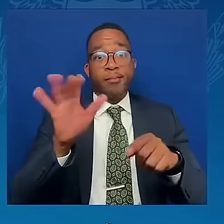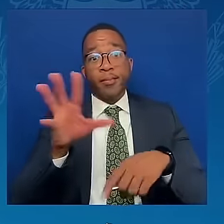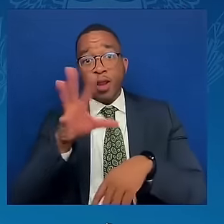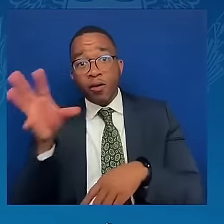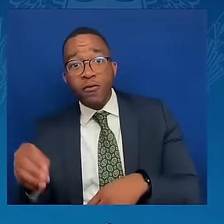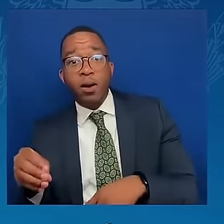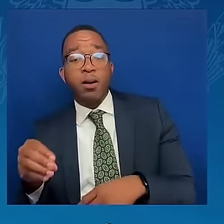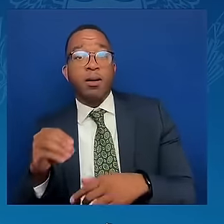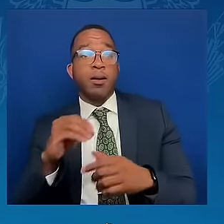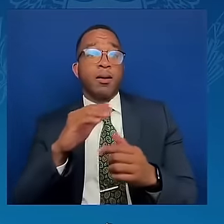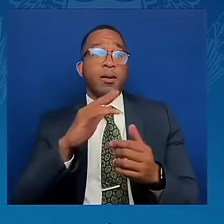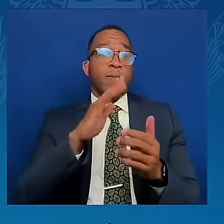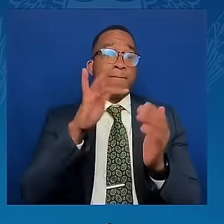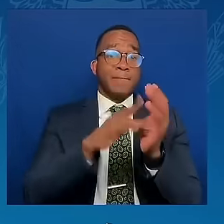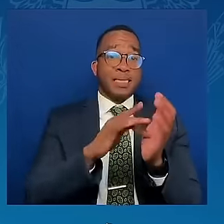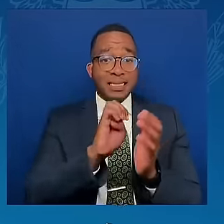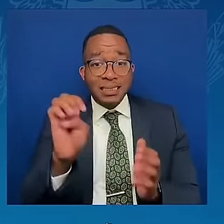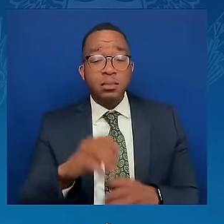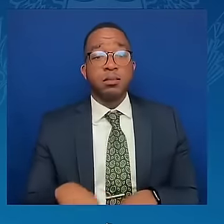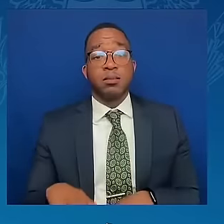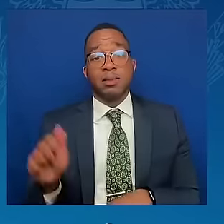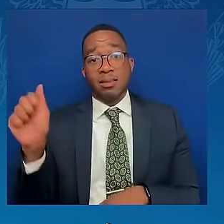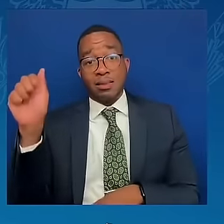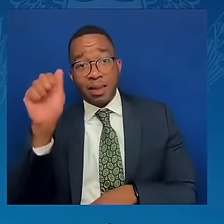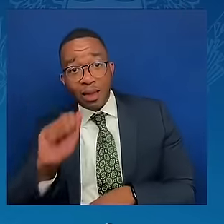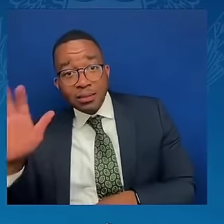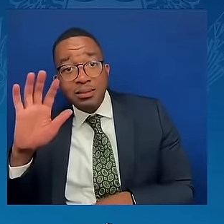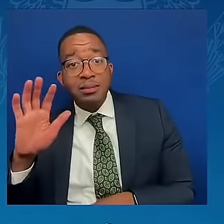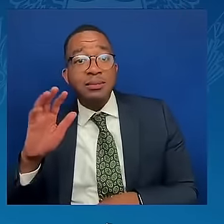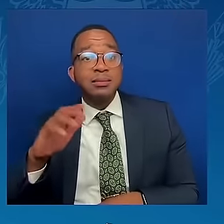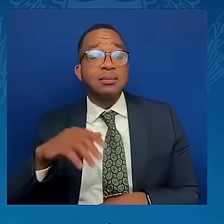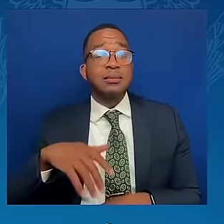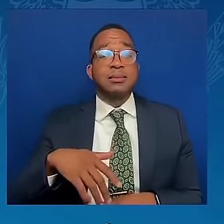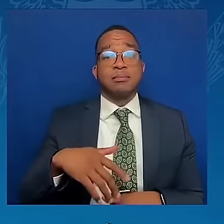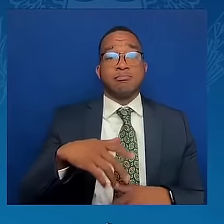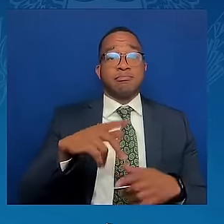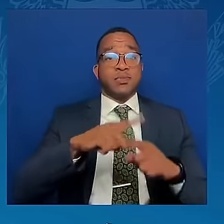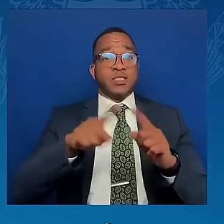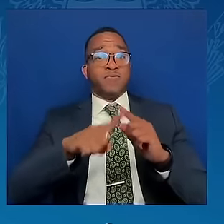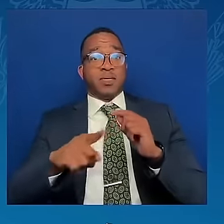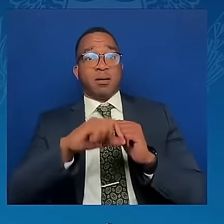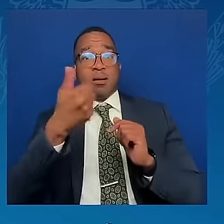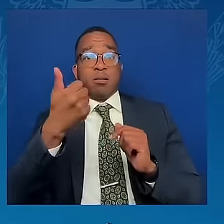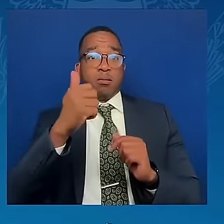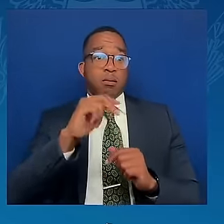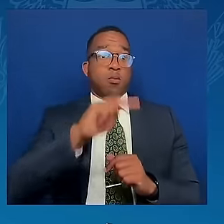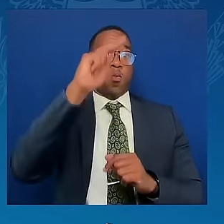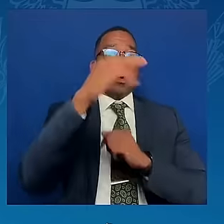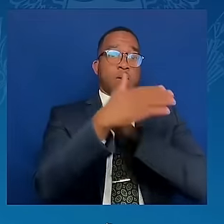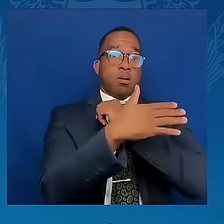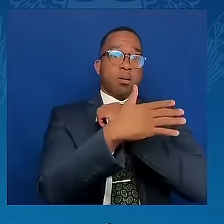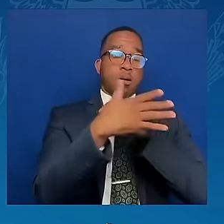Pacific, North America and religious leaders, 101